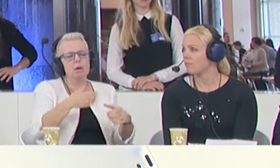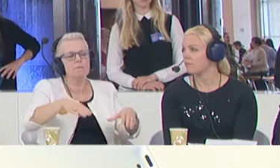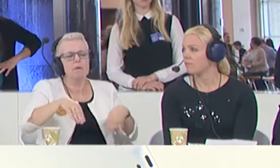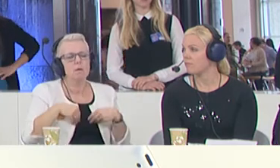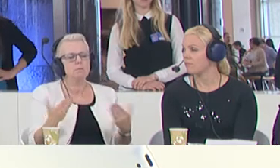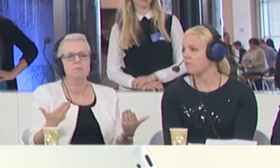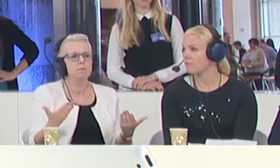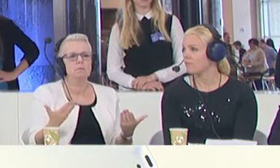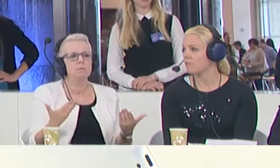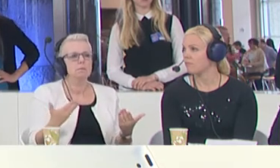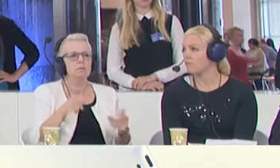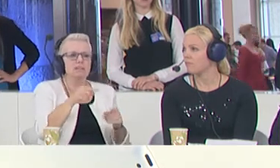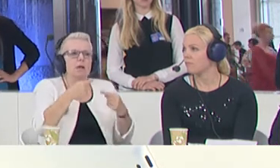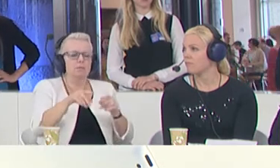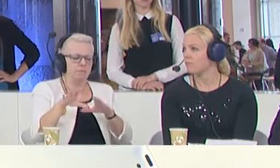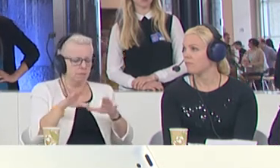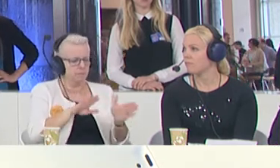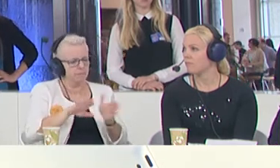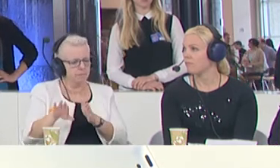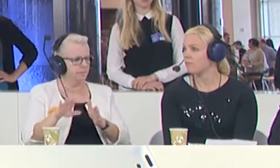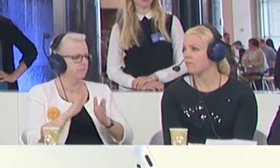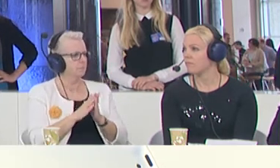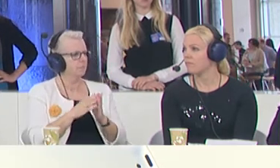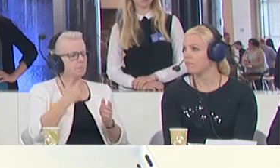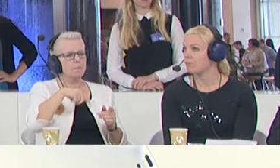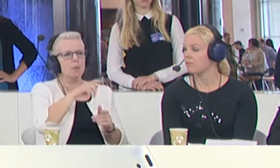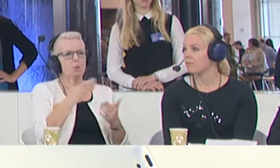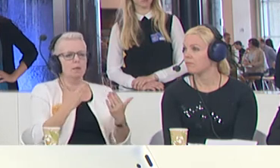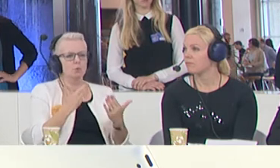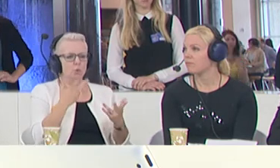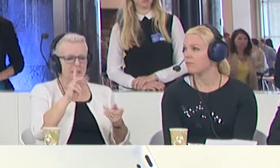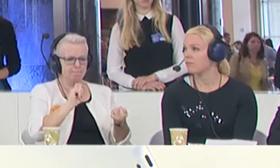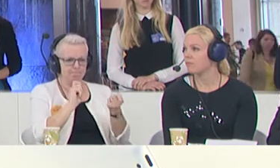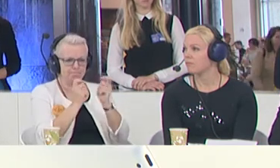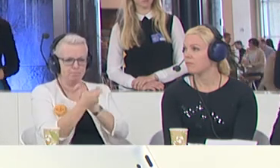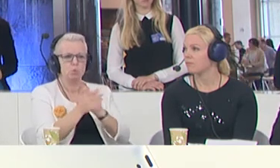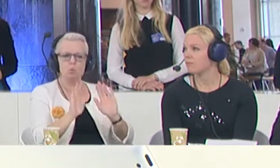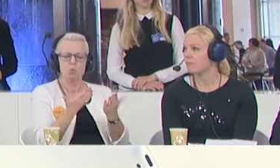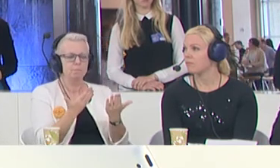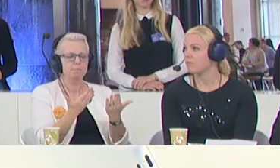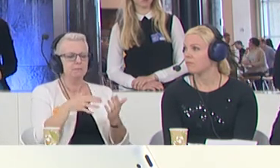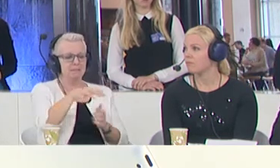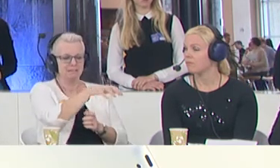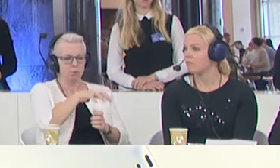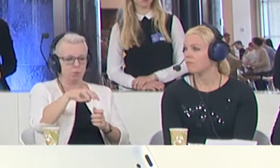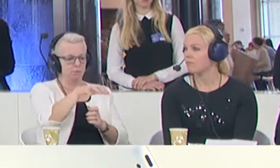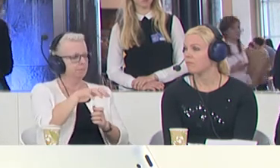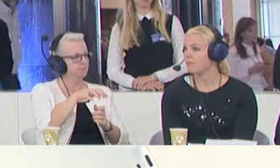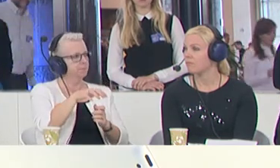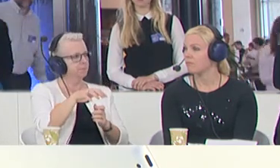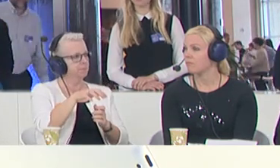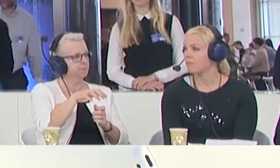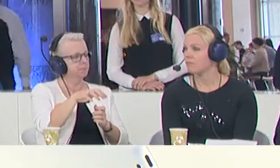that's another point. I think we are moving towards a situation where we have to